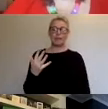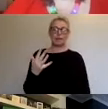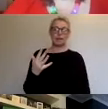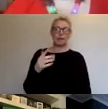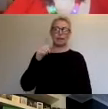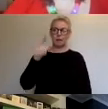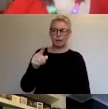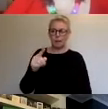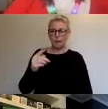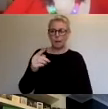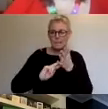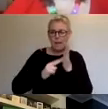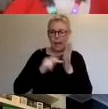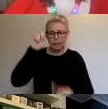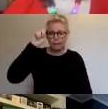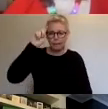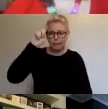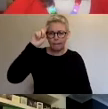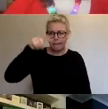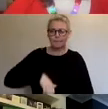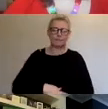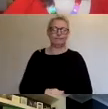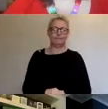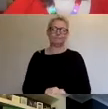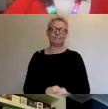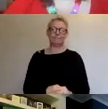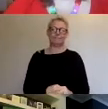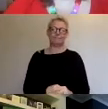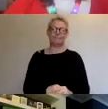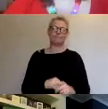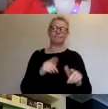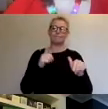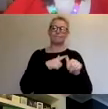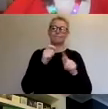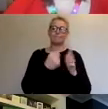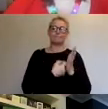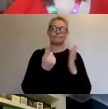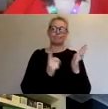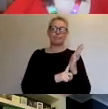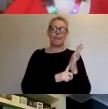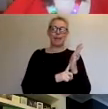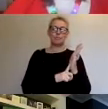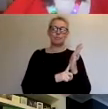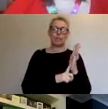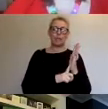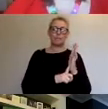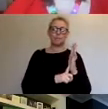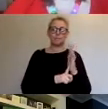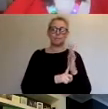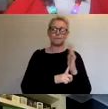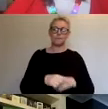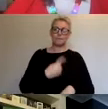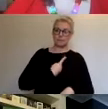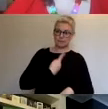plan and put it to the space. In April, myself and a colleague called Joe